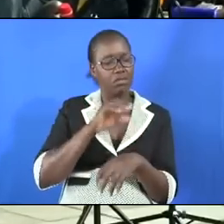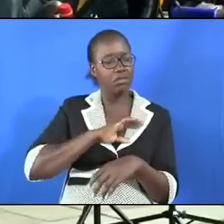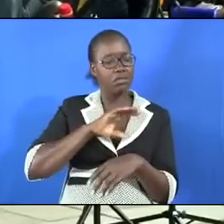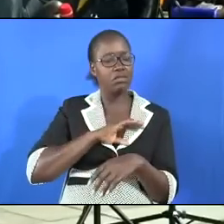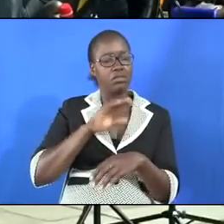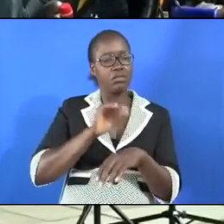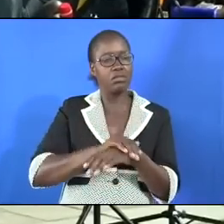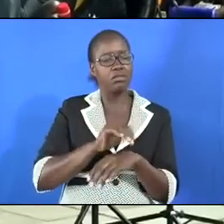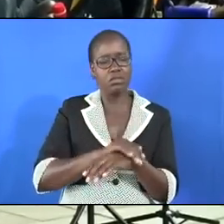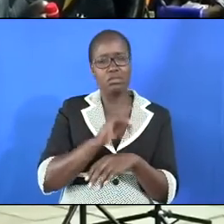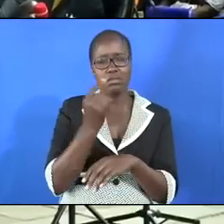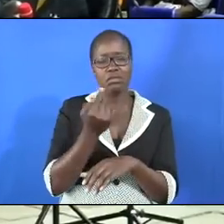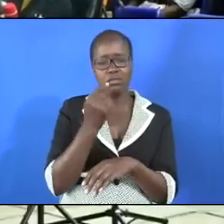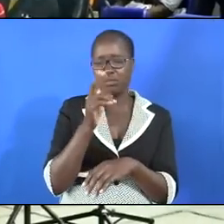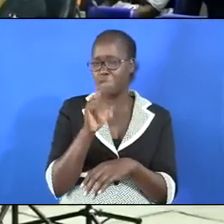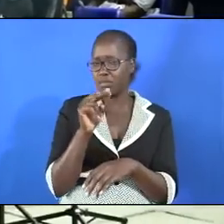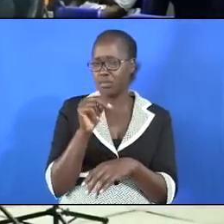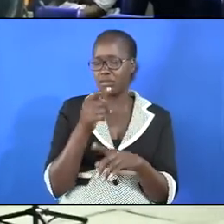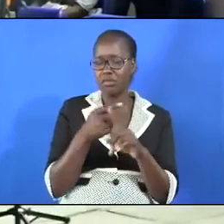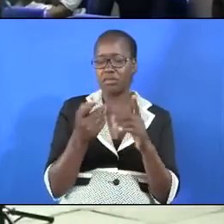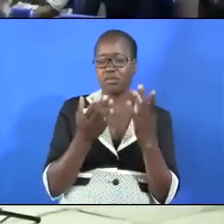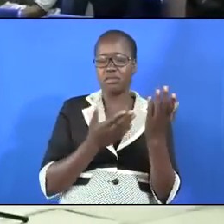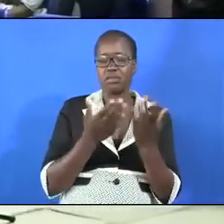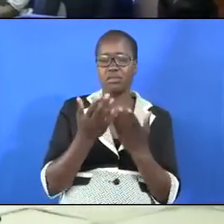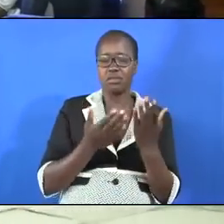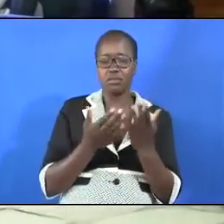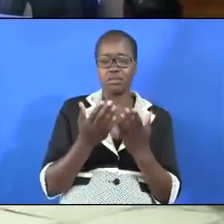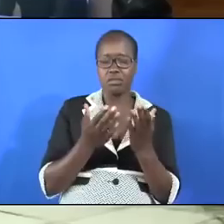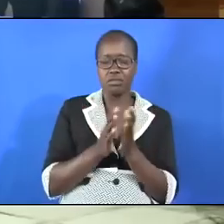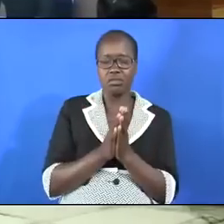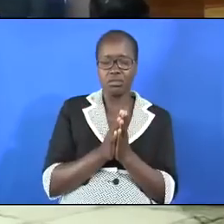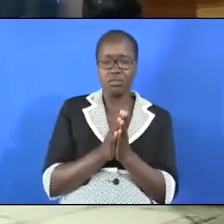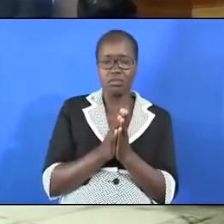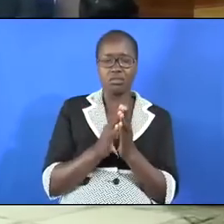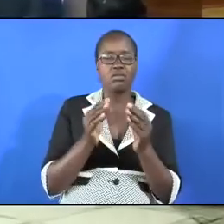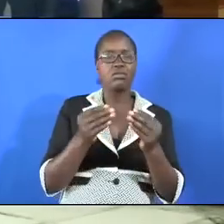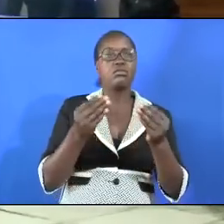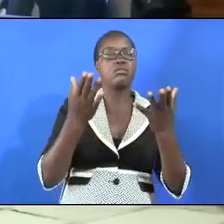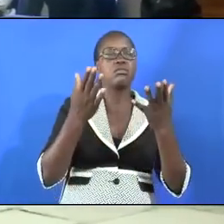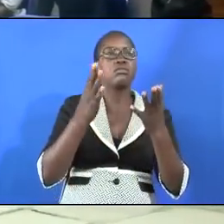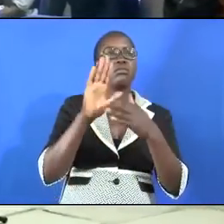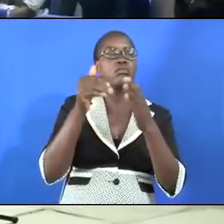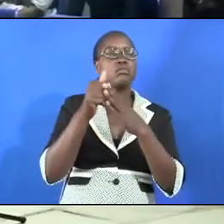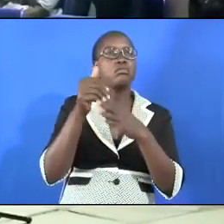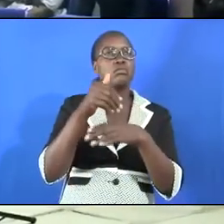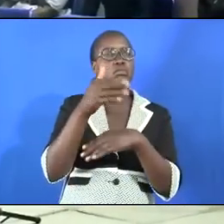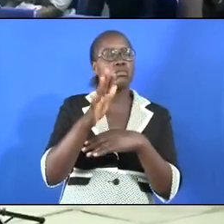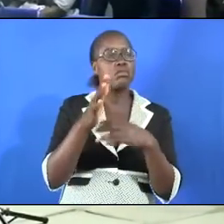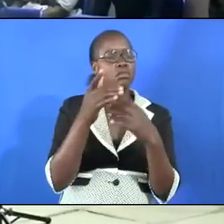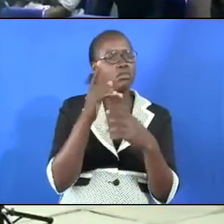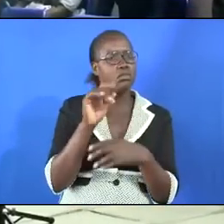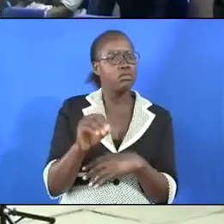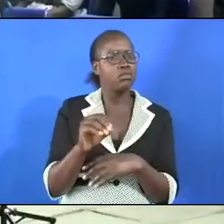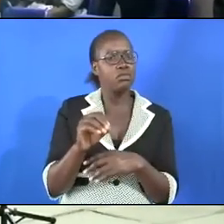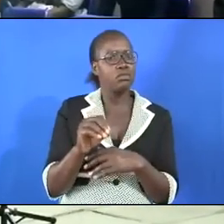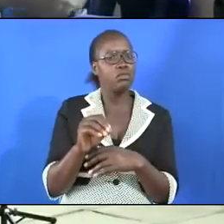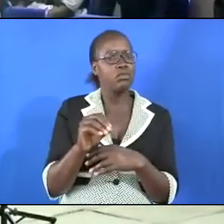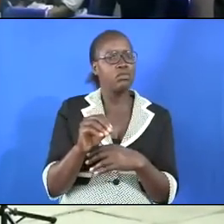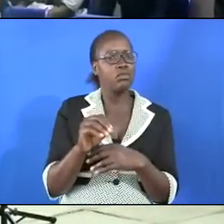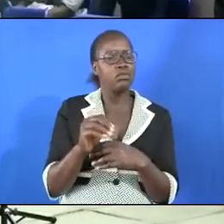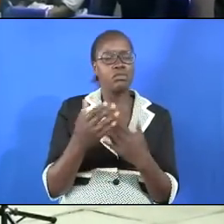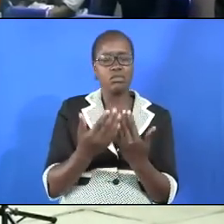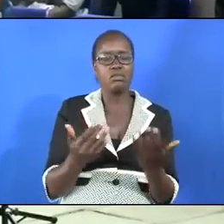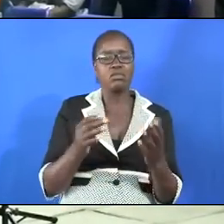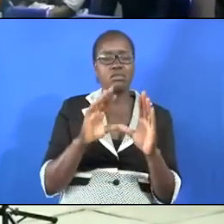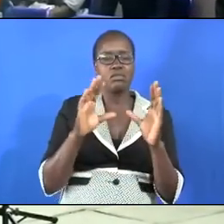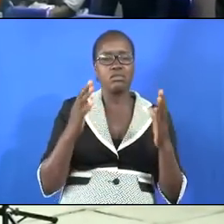good only but to be selfless and begin to reach out to the predicaments